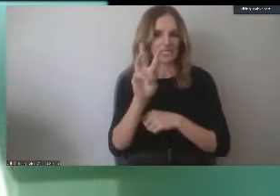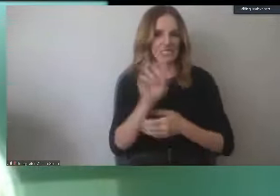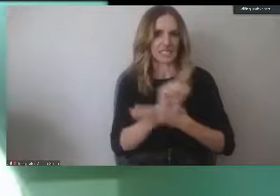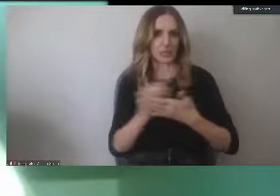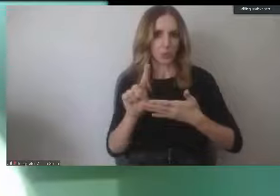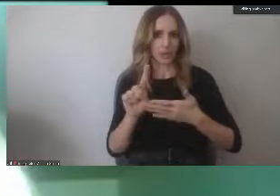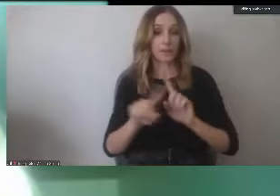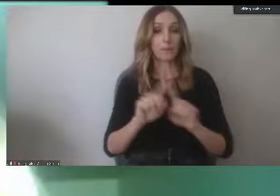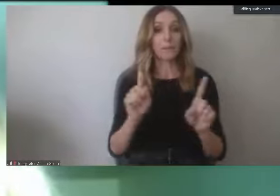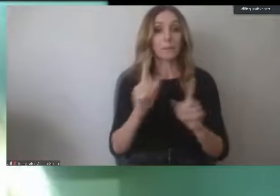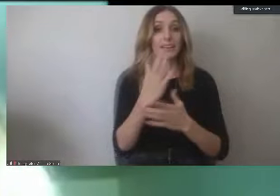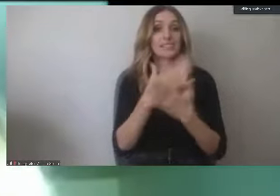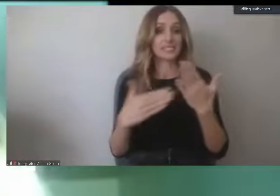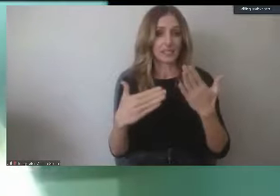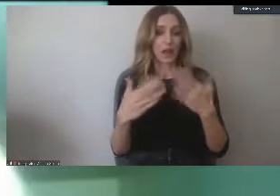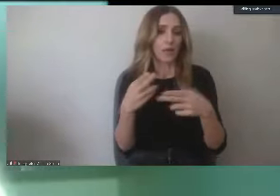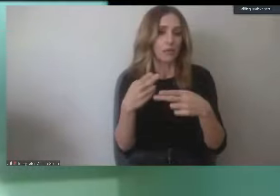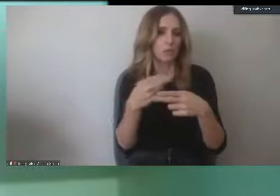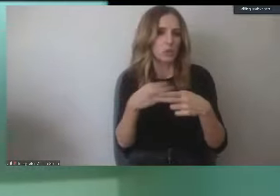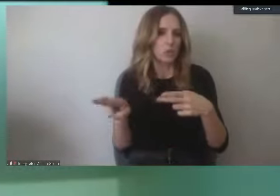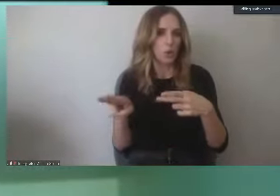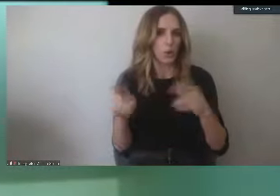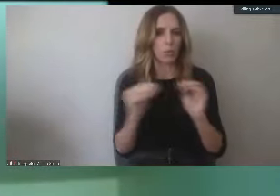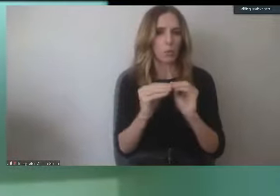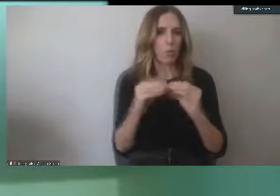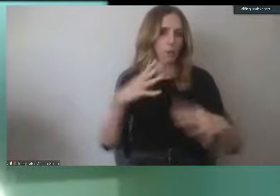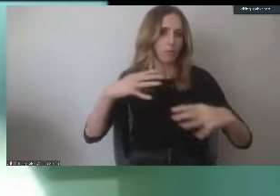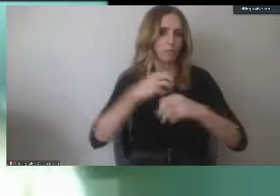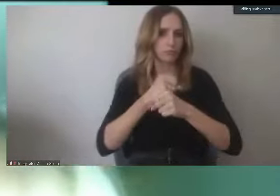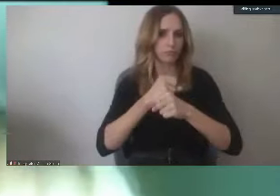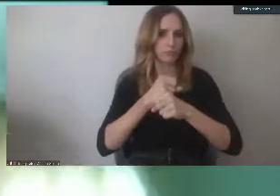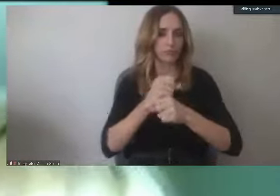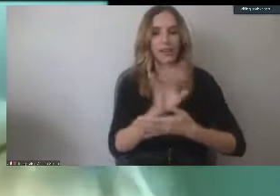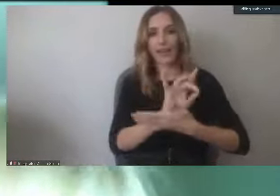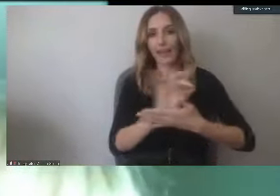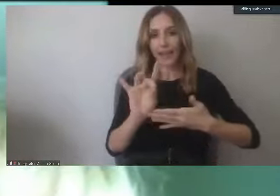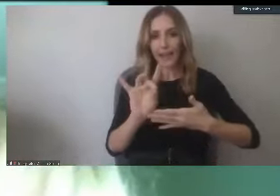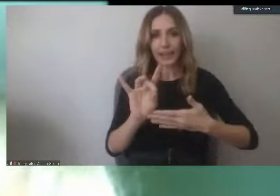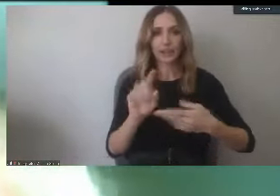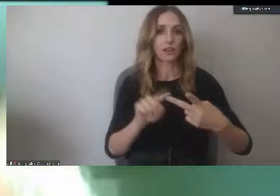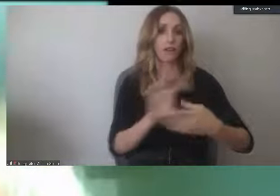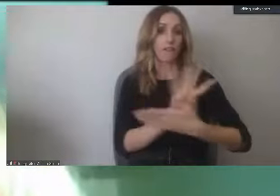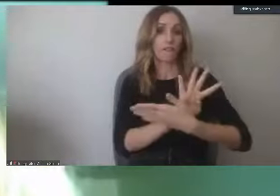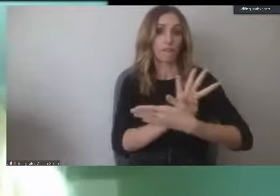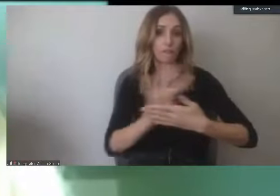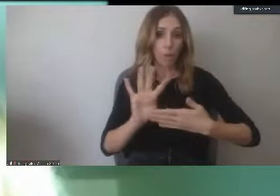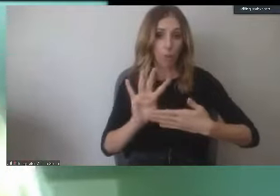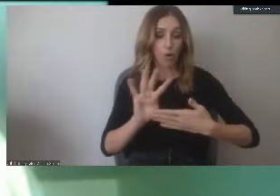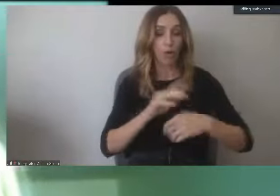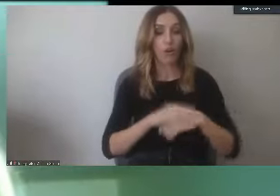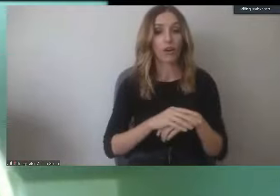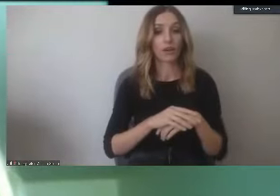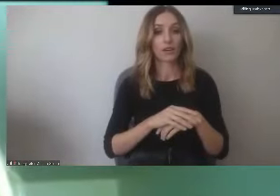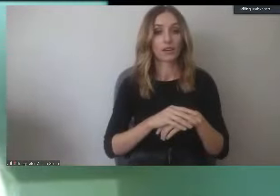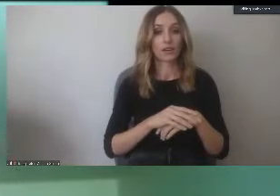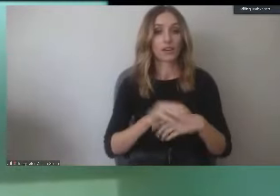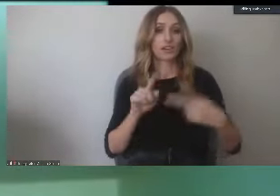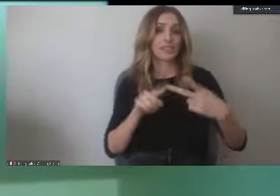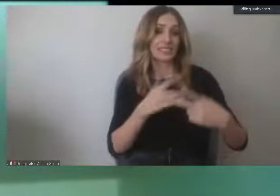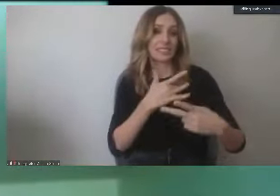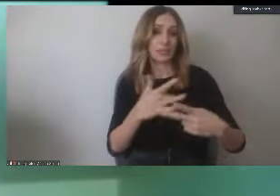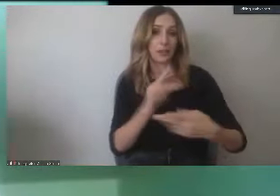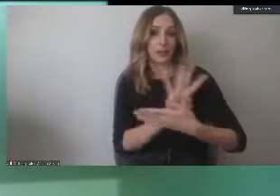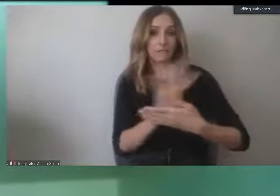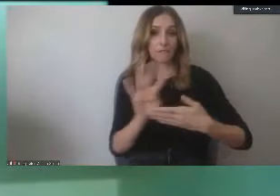classes within our primary terms. They might be eight-week. They could be four-week. Many of the four-week